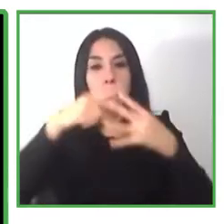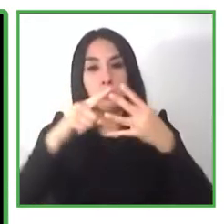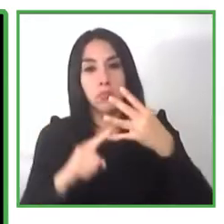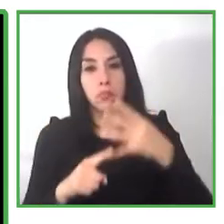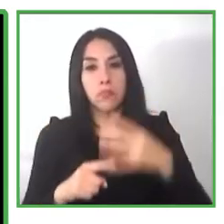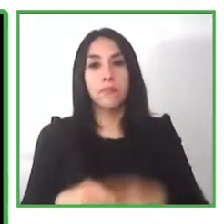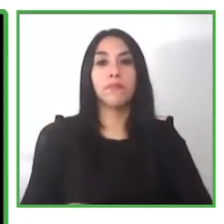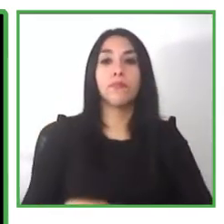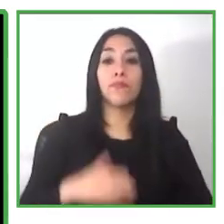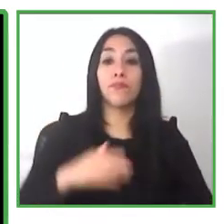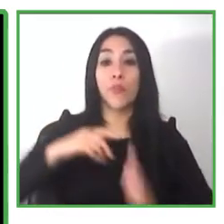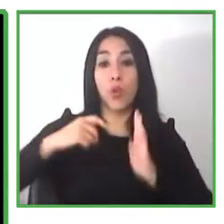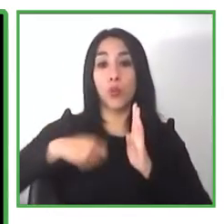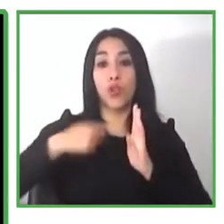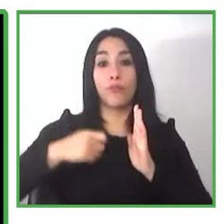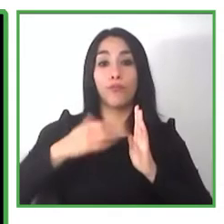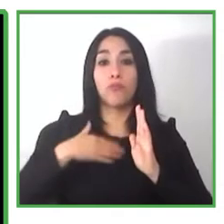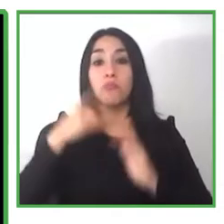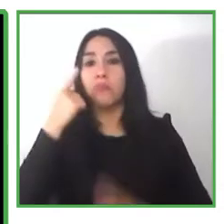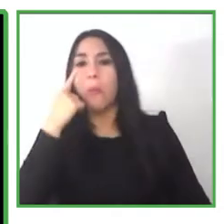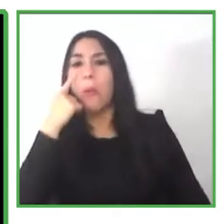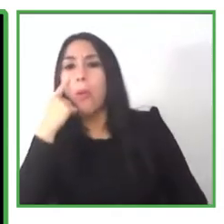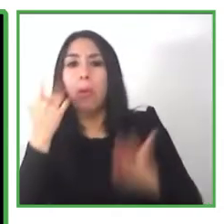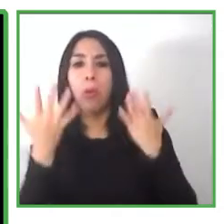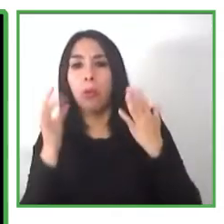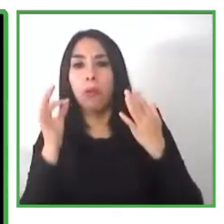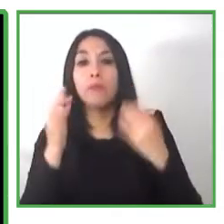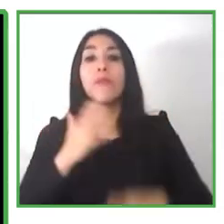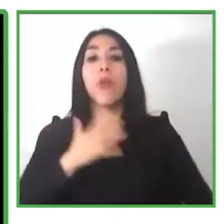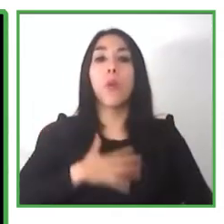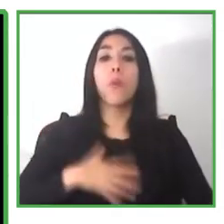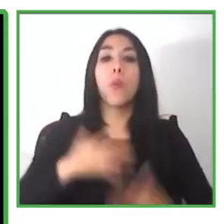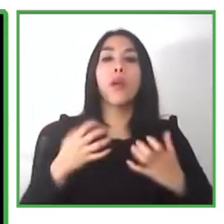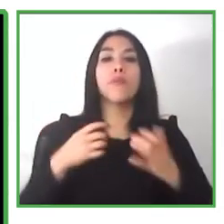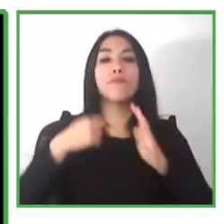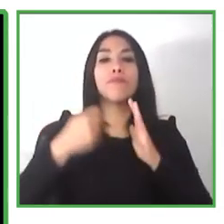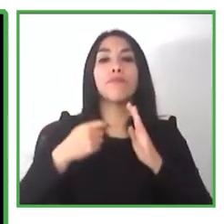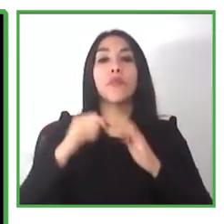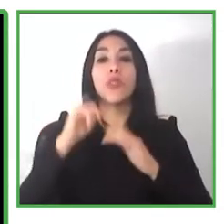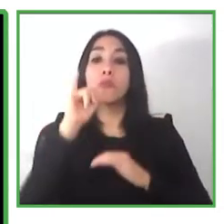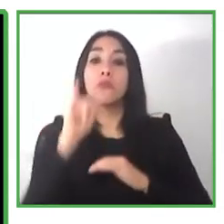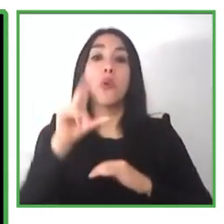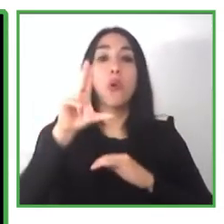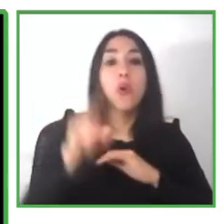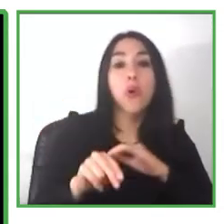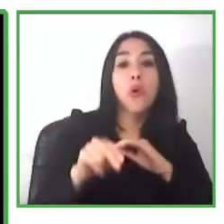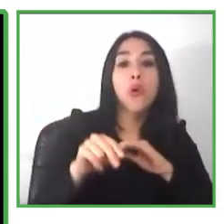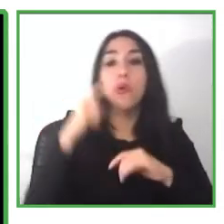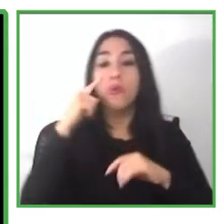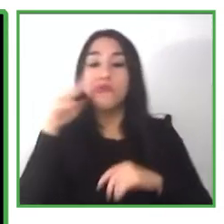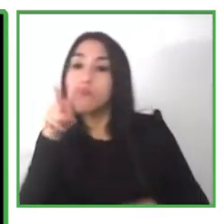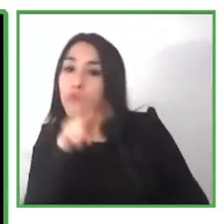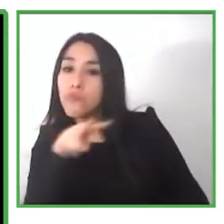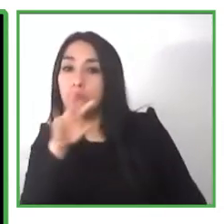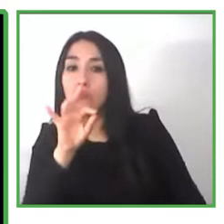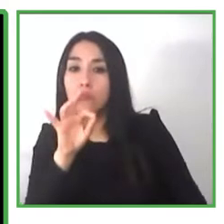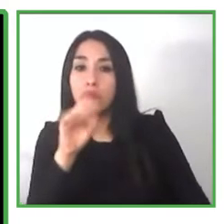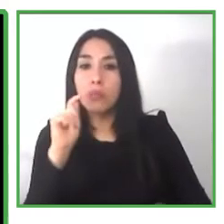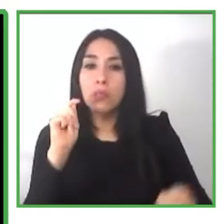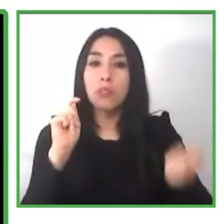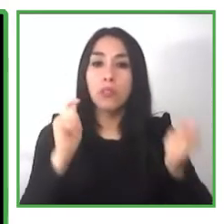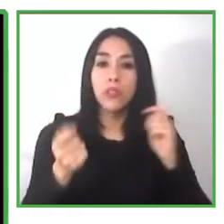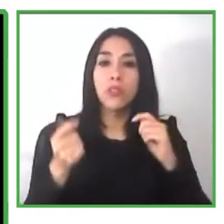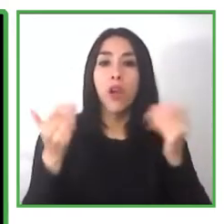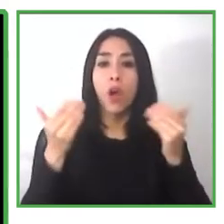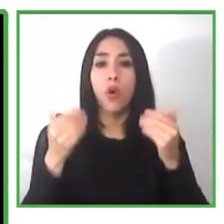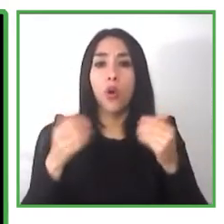feedback and changed our approach we found three key learnings our participants wanted to be referred to as people